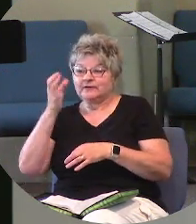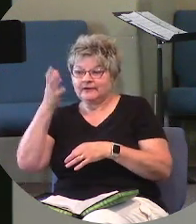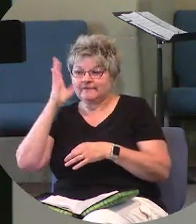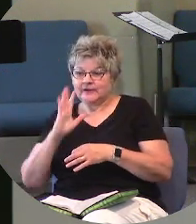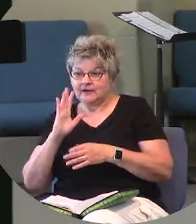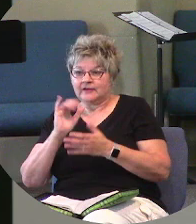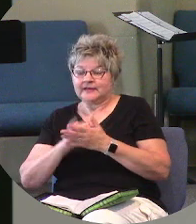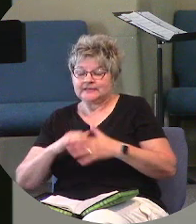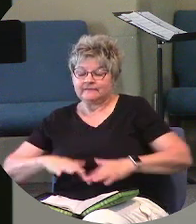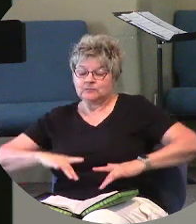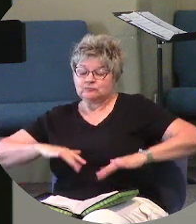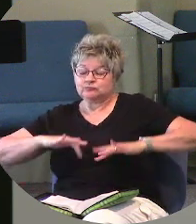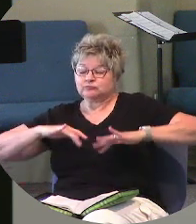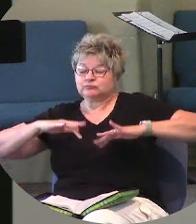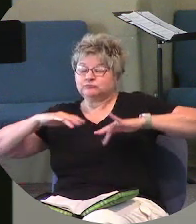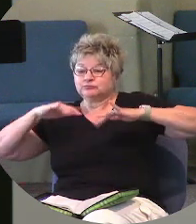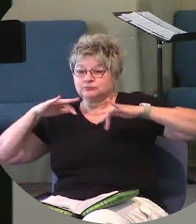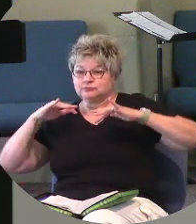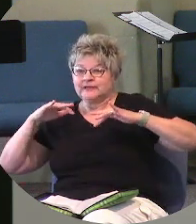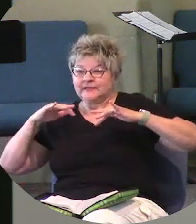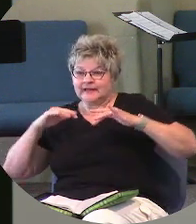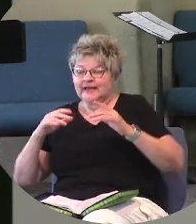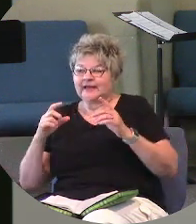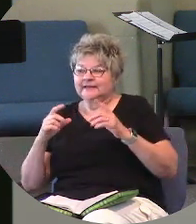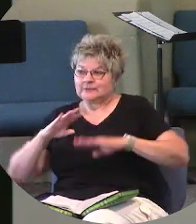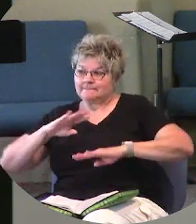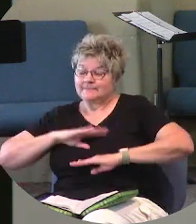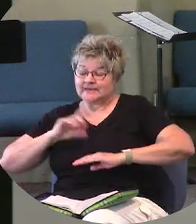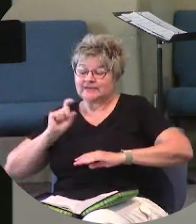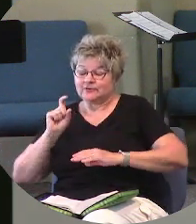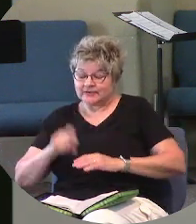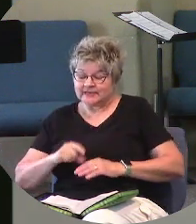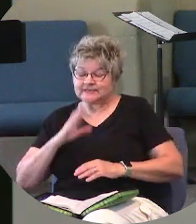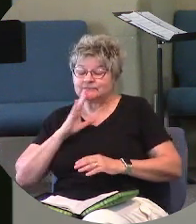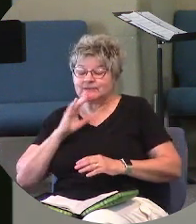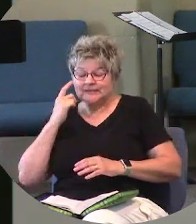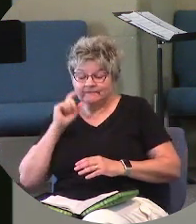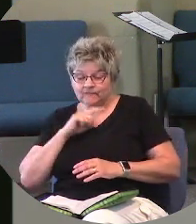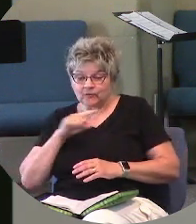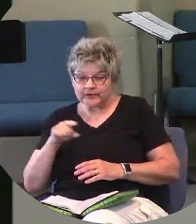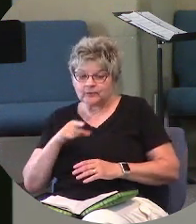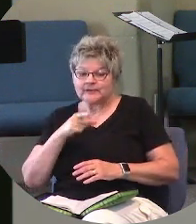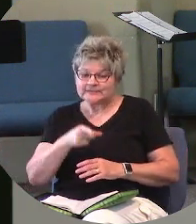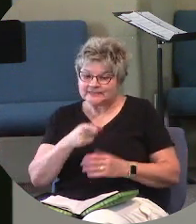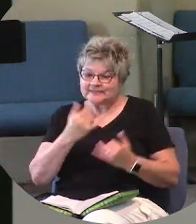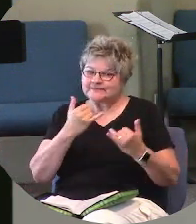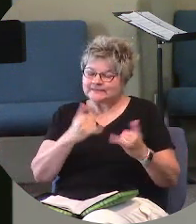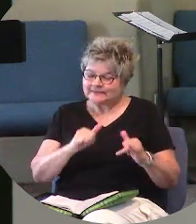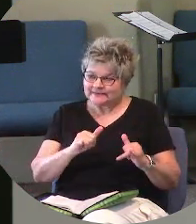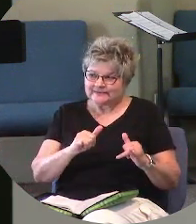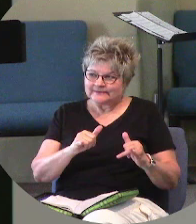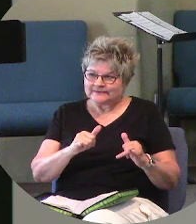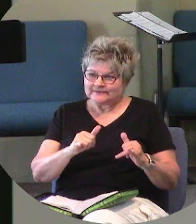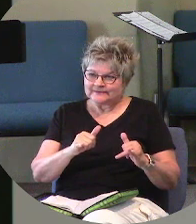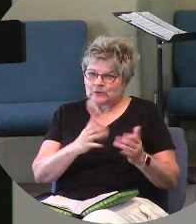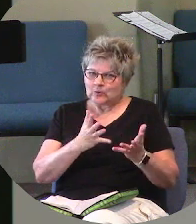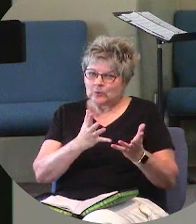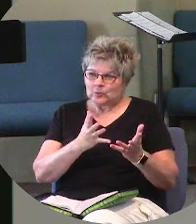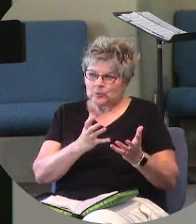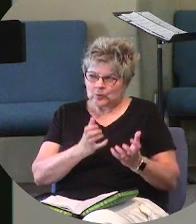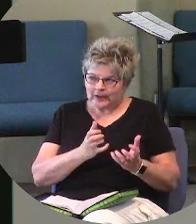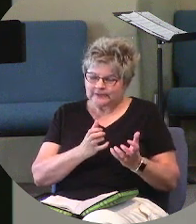is filling you and is meeting your needs and speaking for you. She still wants